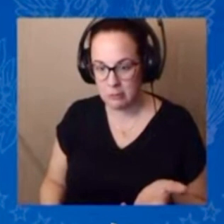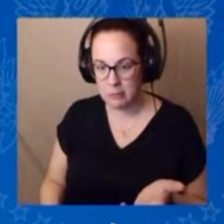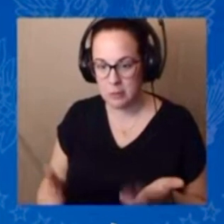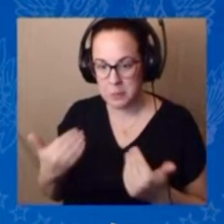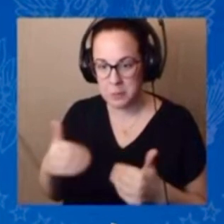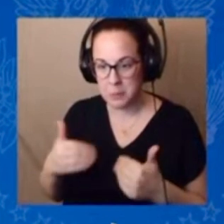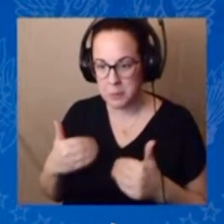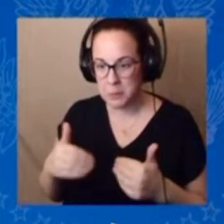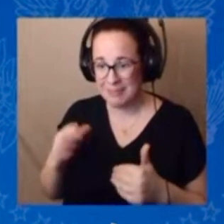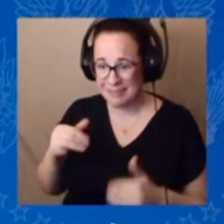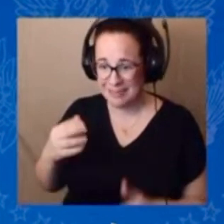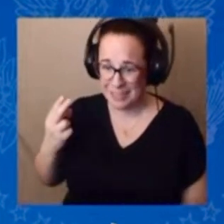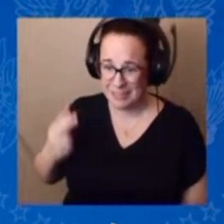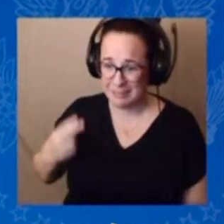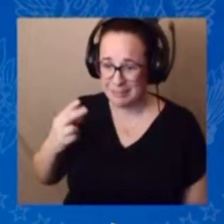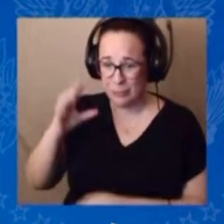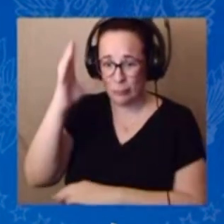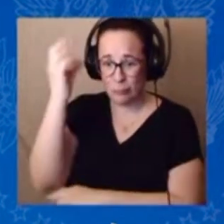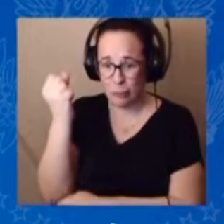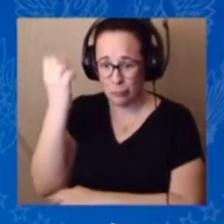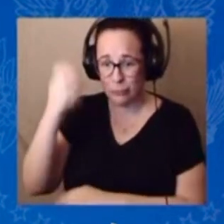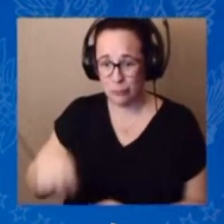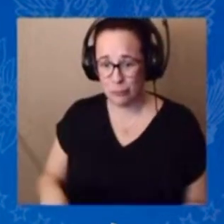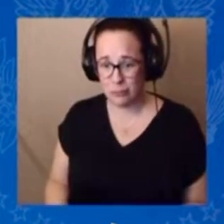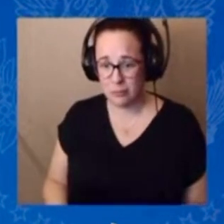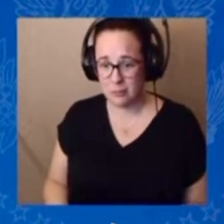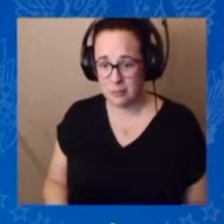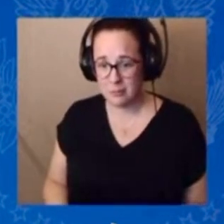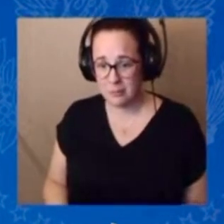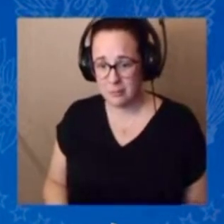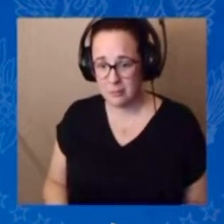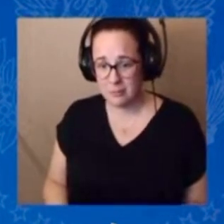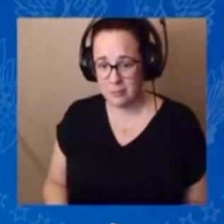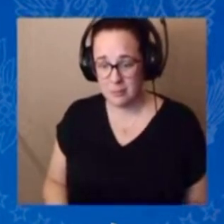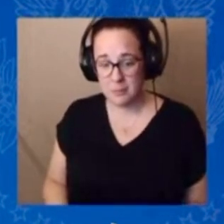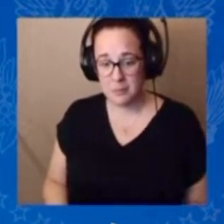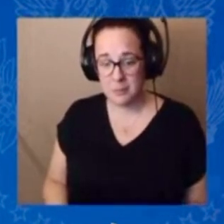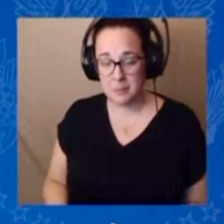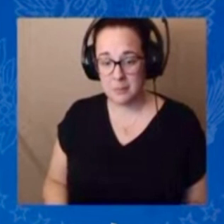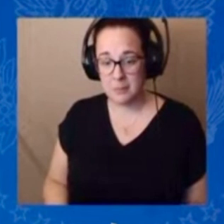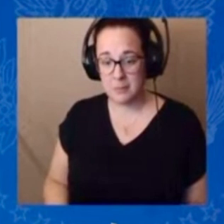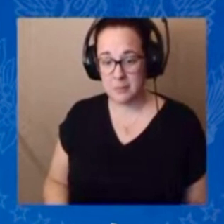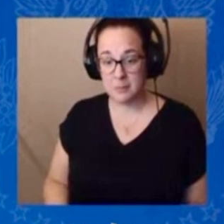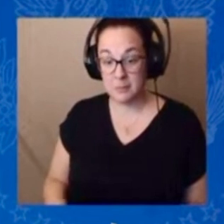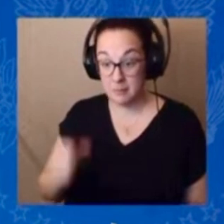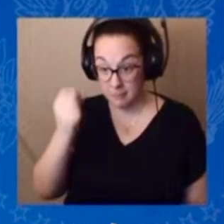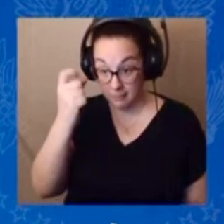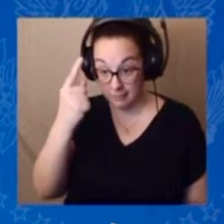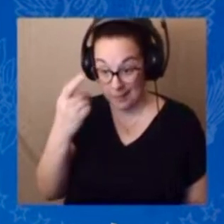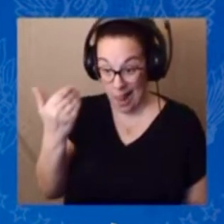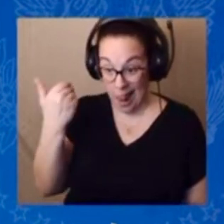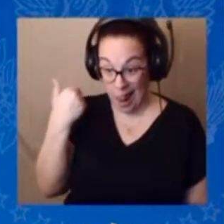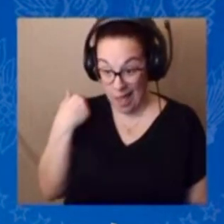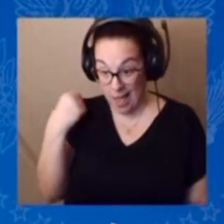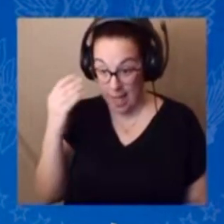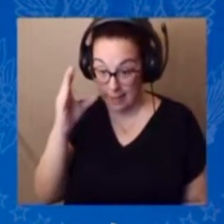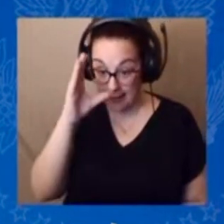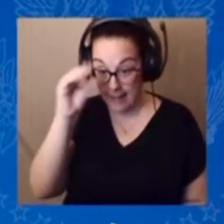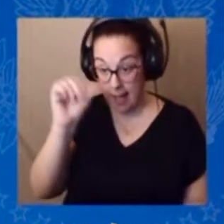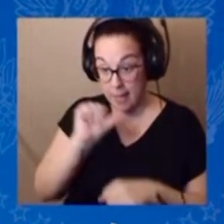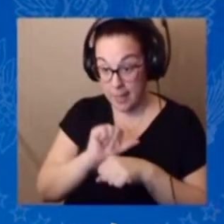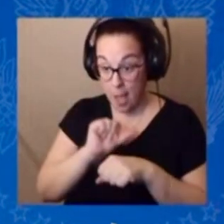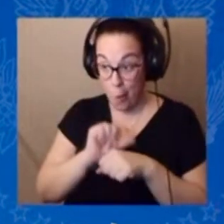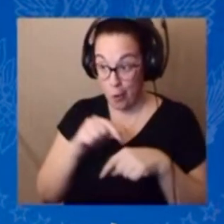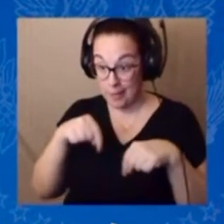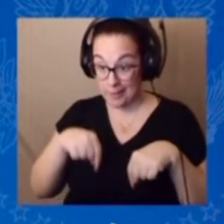And by the way, the last guy who had this job, he increased it